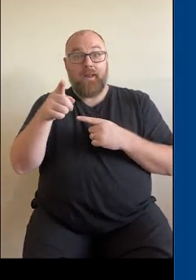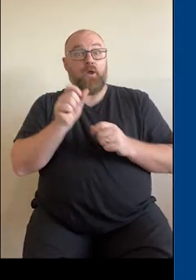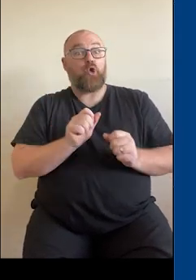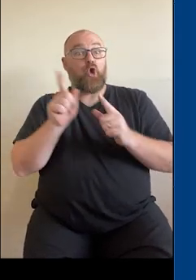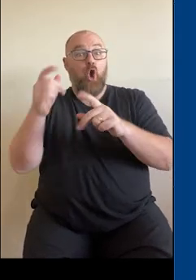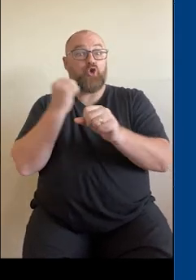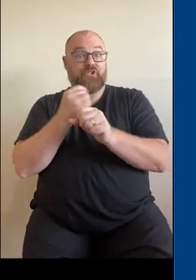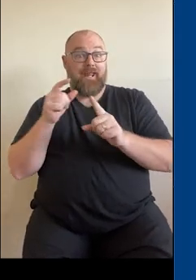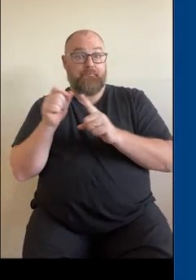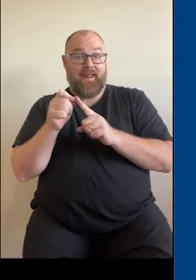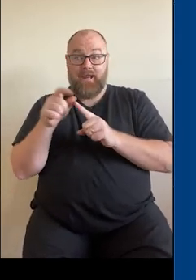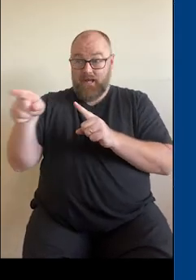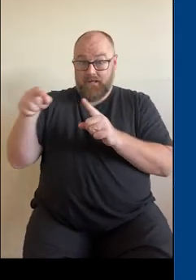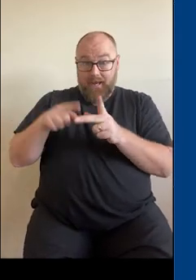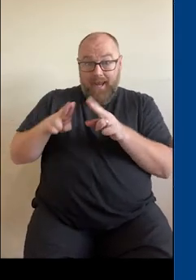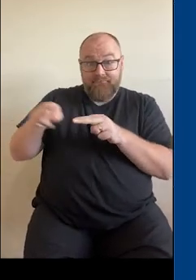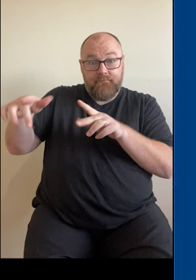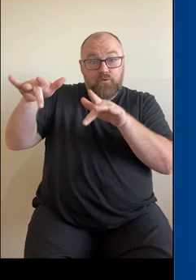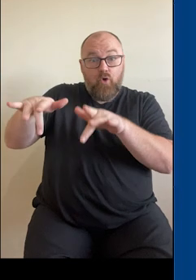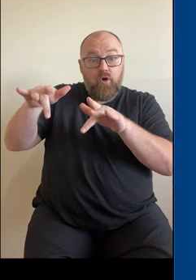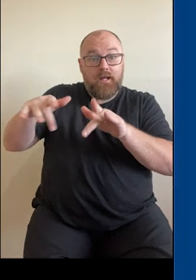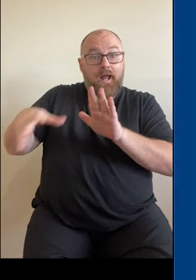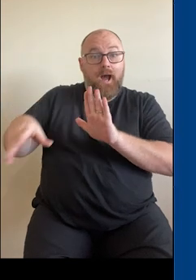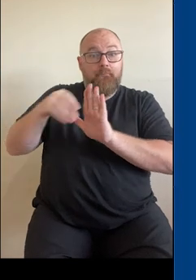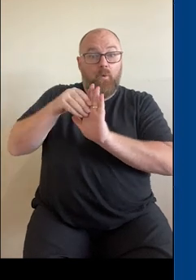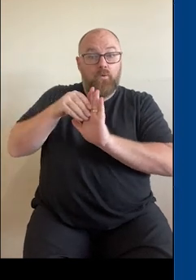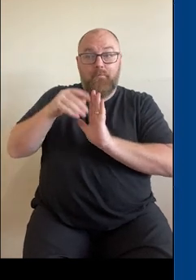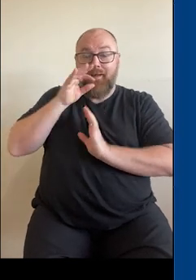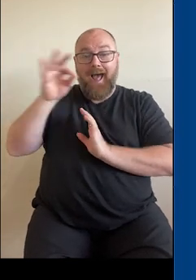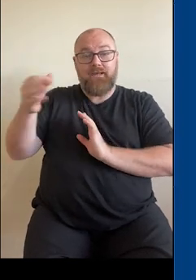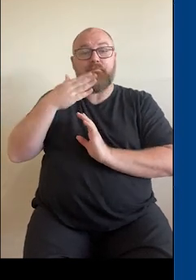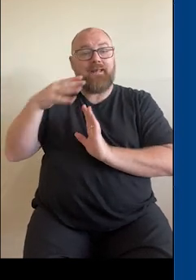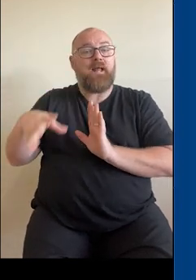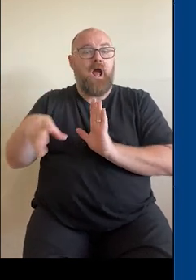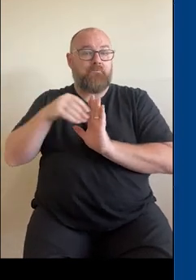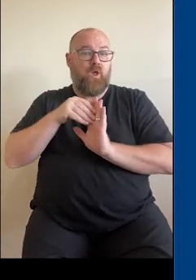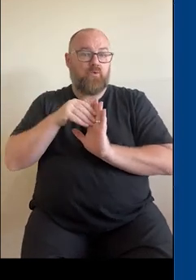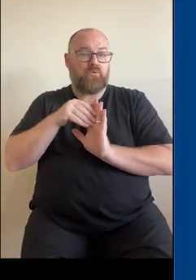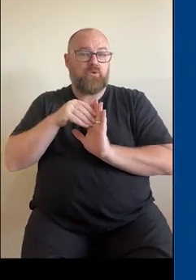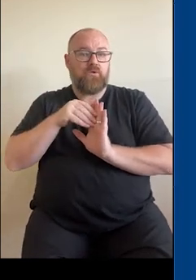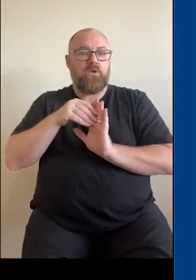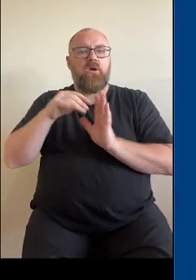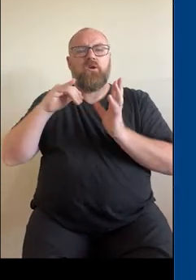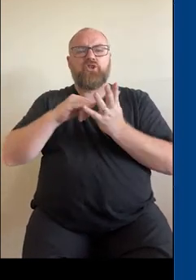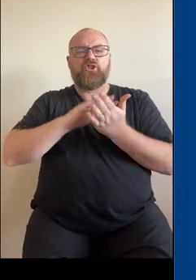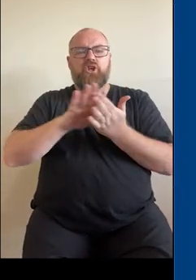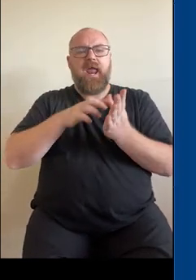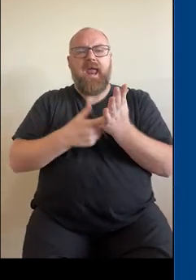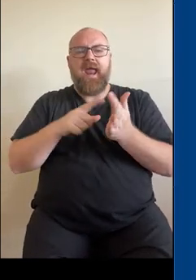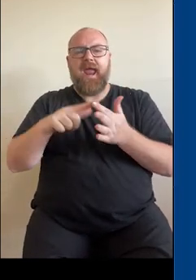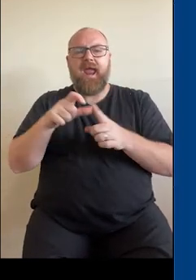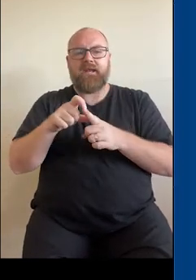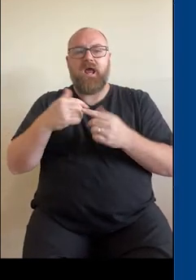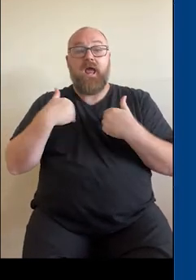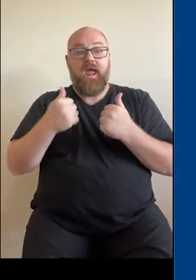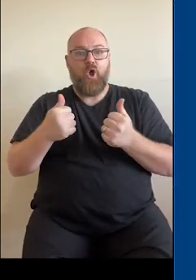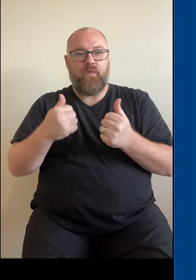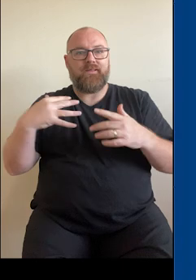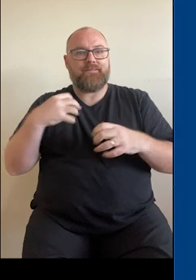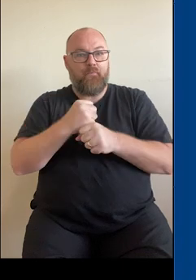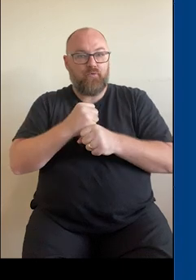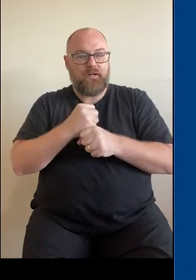GP and if they haven't done so already, asking them to upload what's called the shared health summary. So that's a snapshot